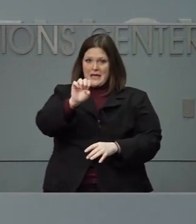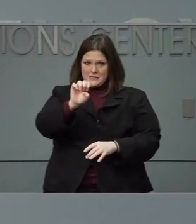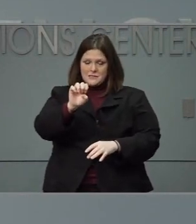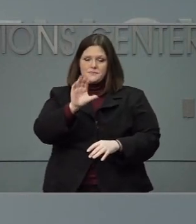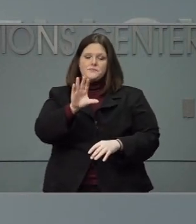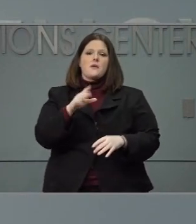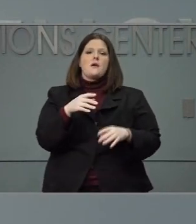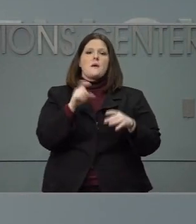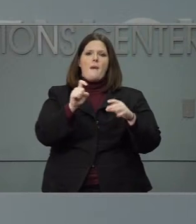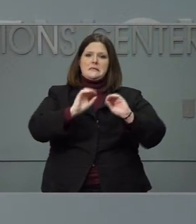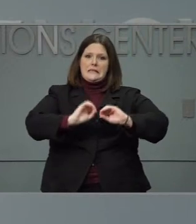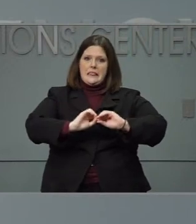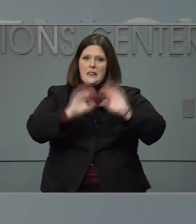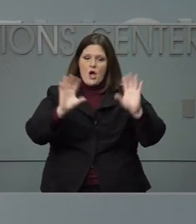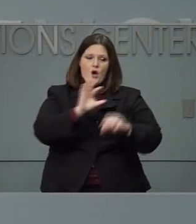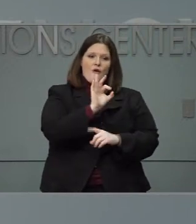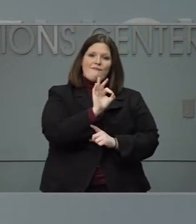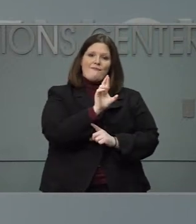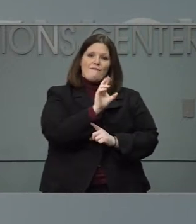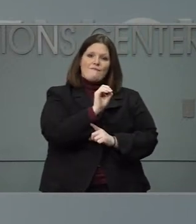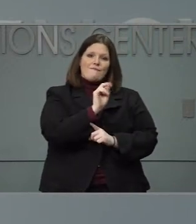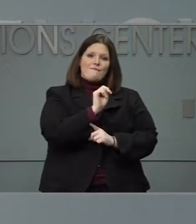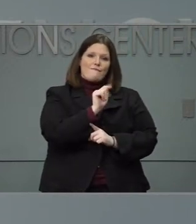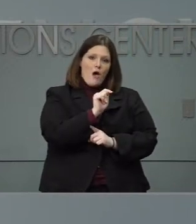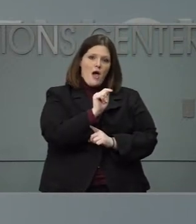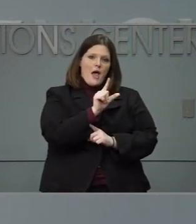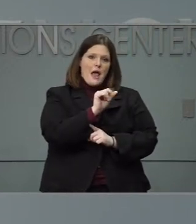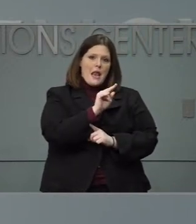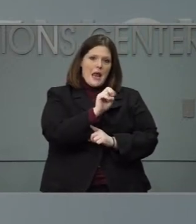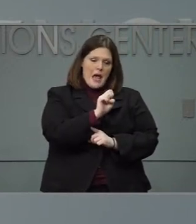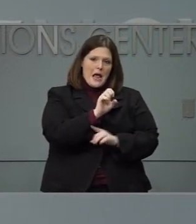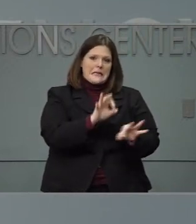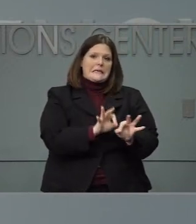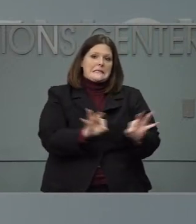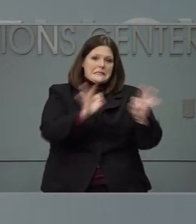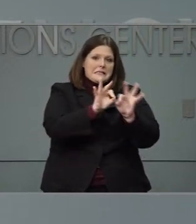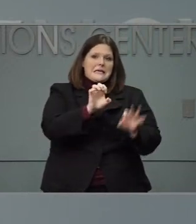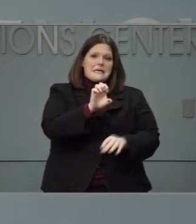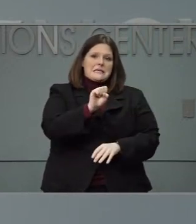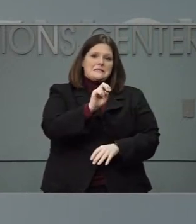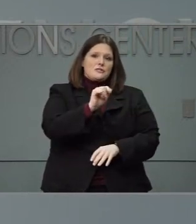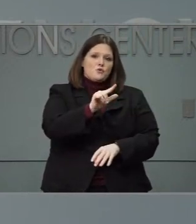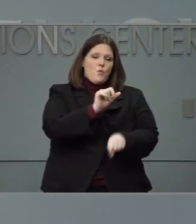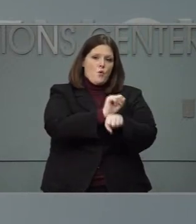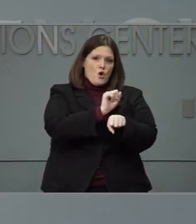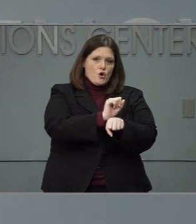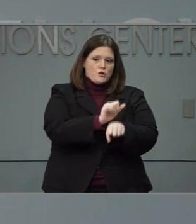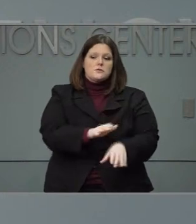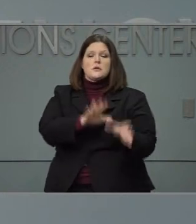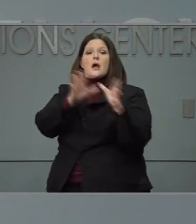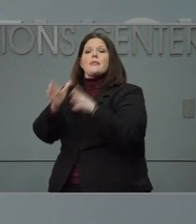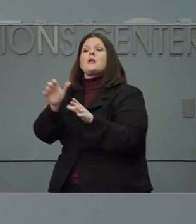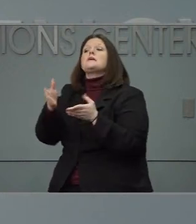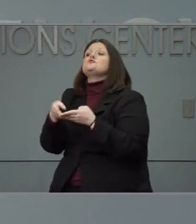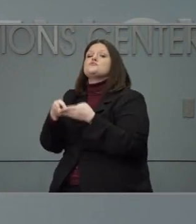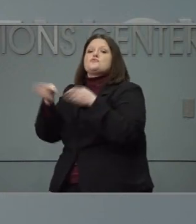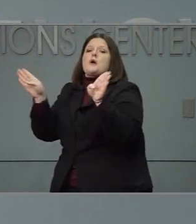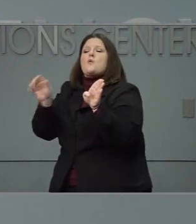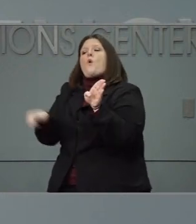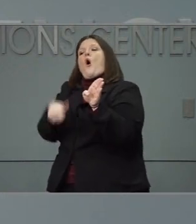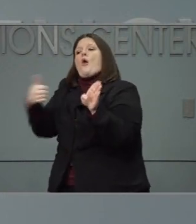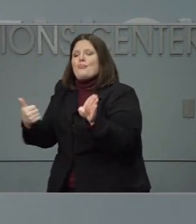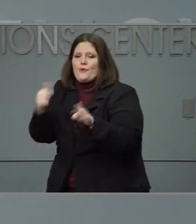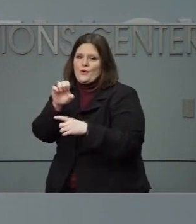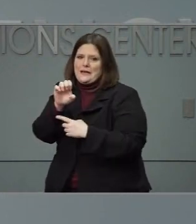frontline essential workers and then other essential workers. In phase one B we we do